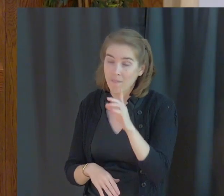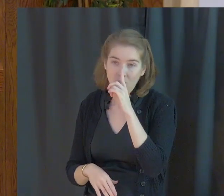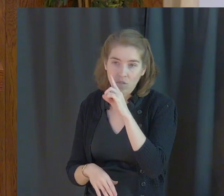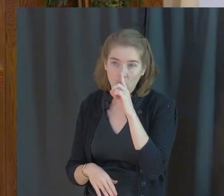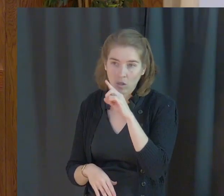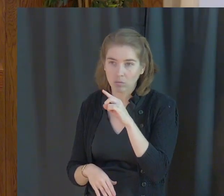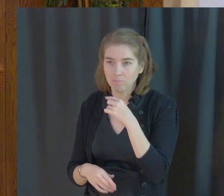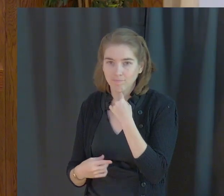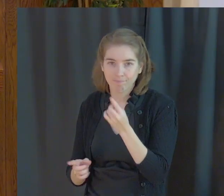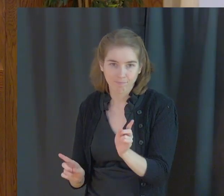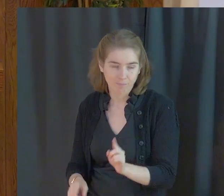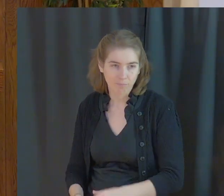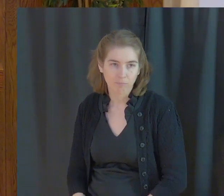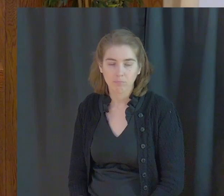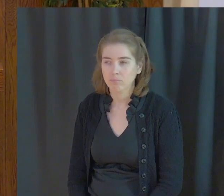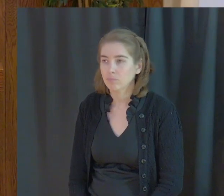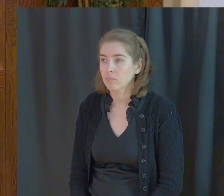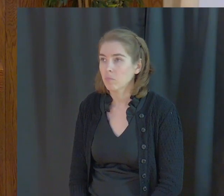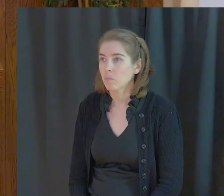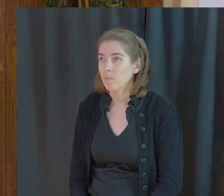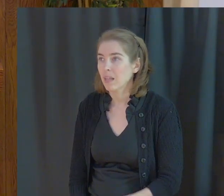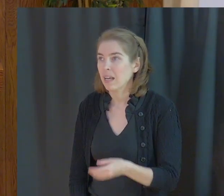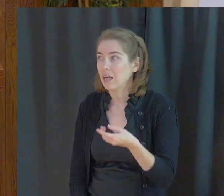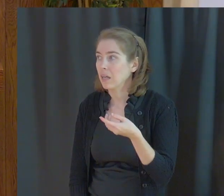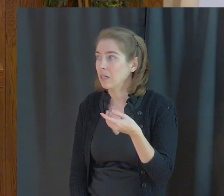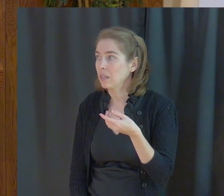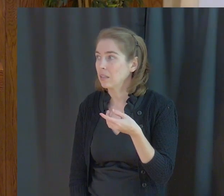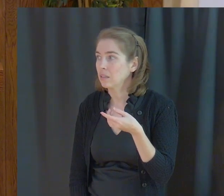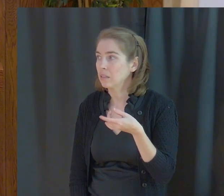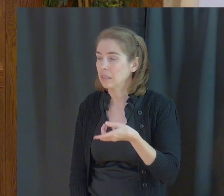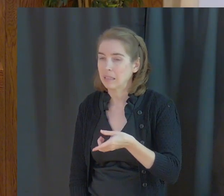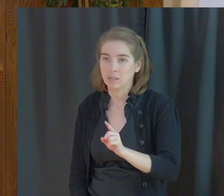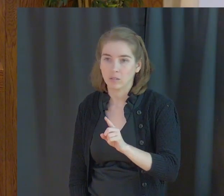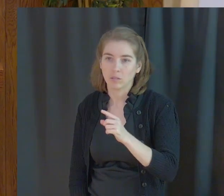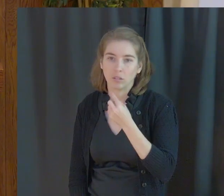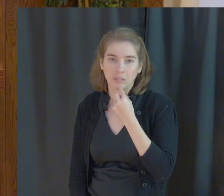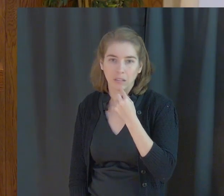accusations. Insults are said to our faces.